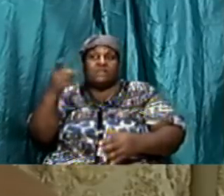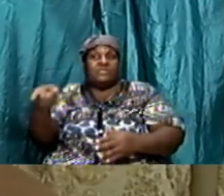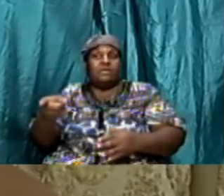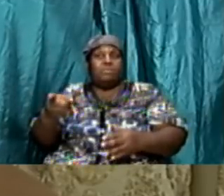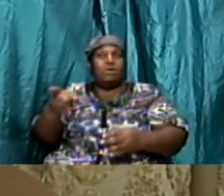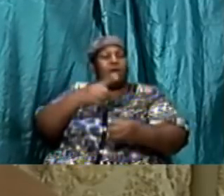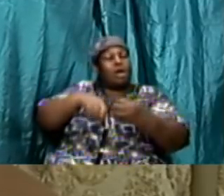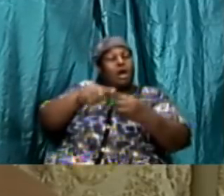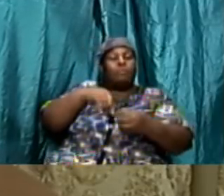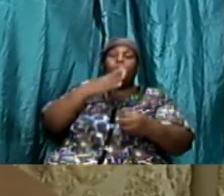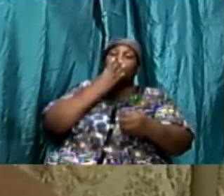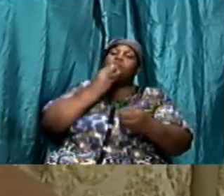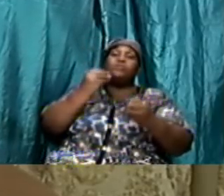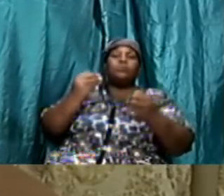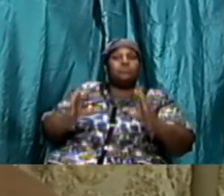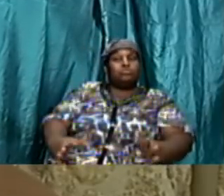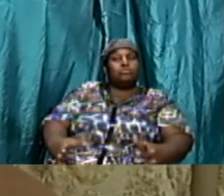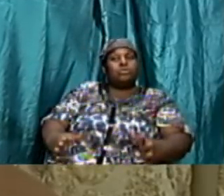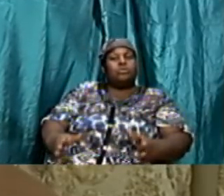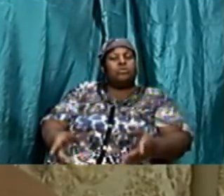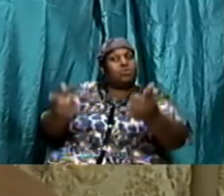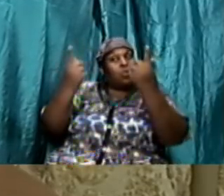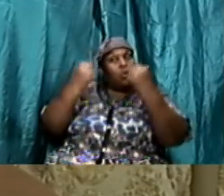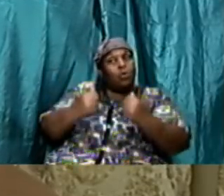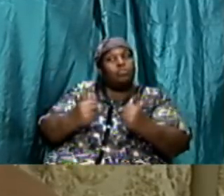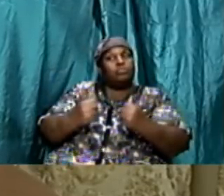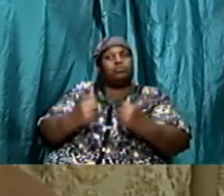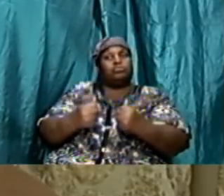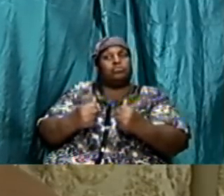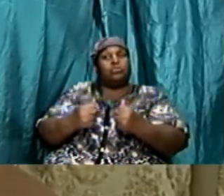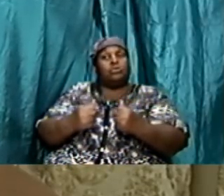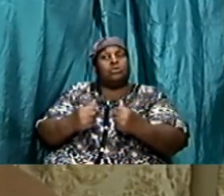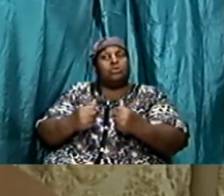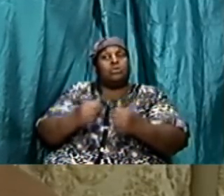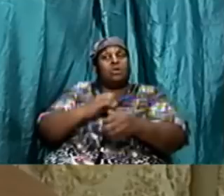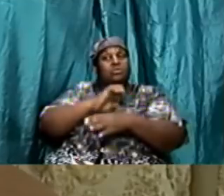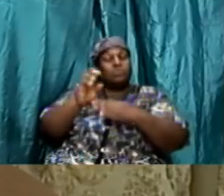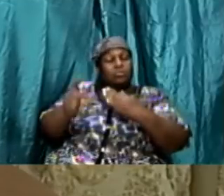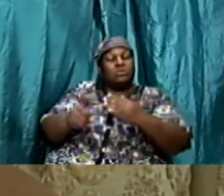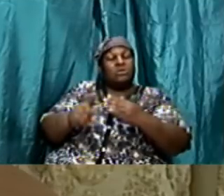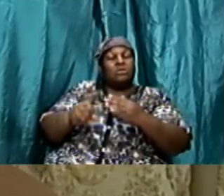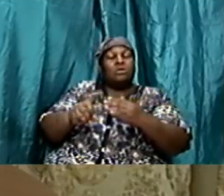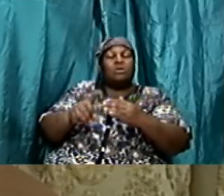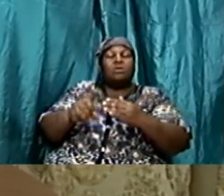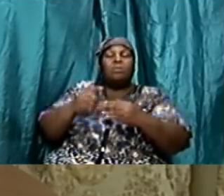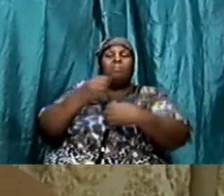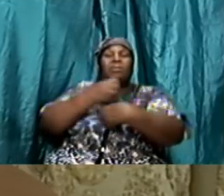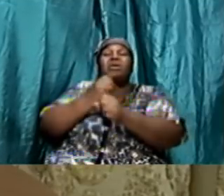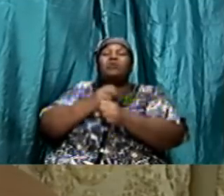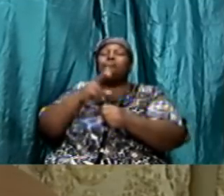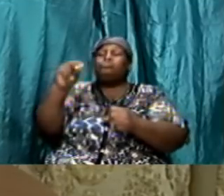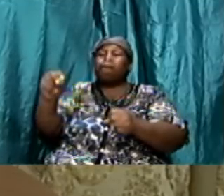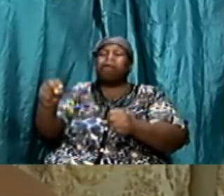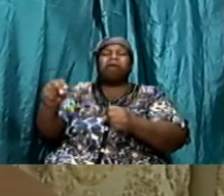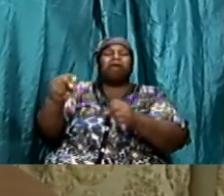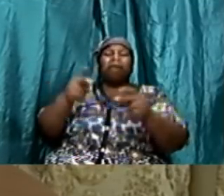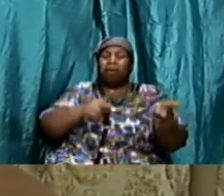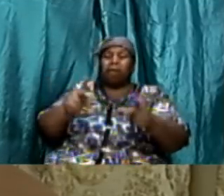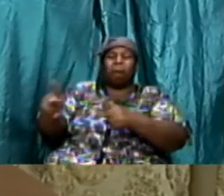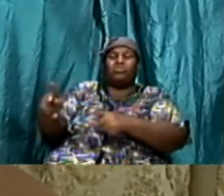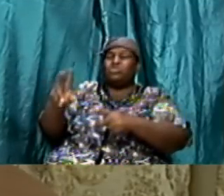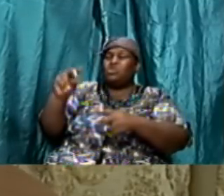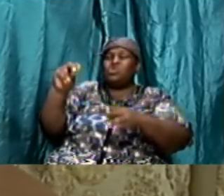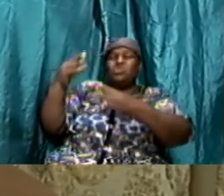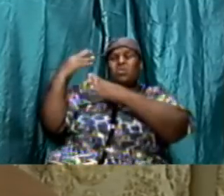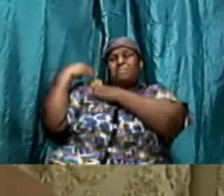and they came to a conclusion that look here let us not try to put no burden on the gentiles in other words